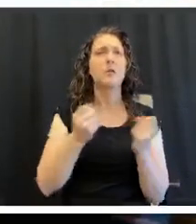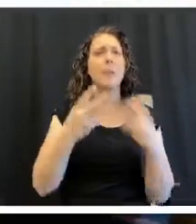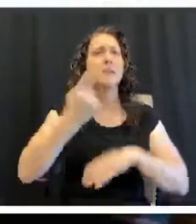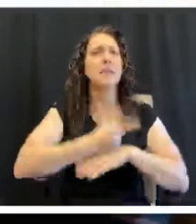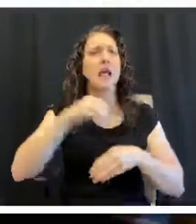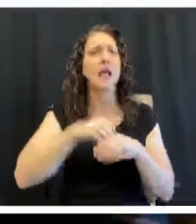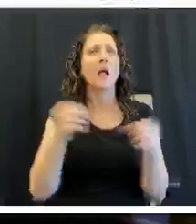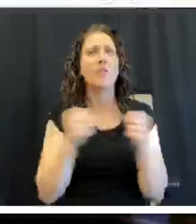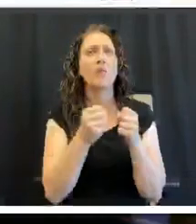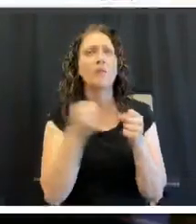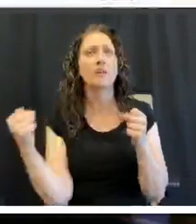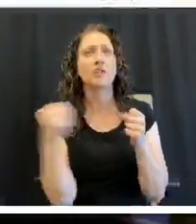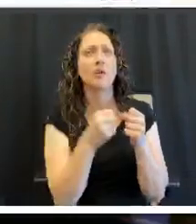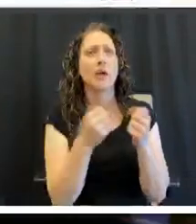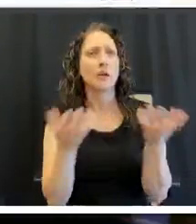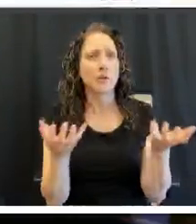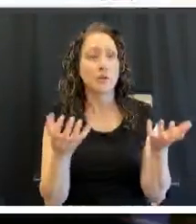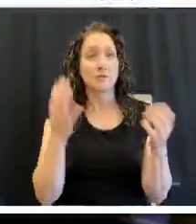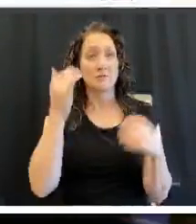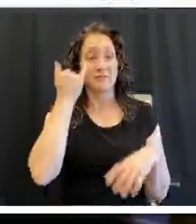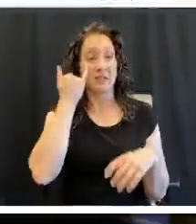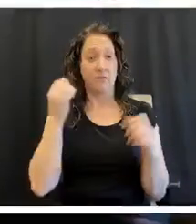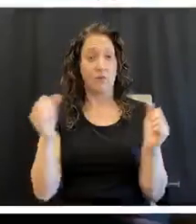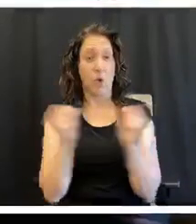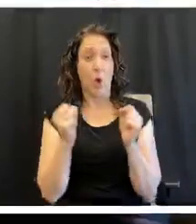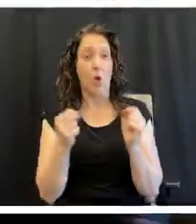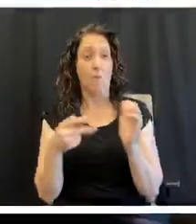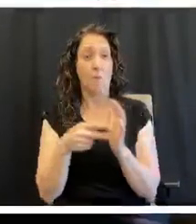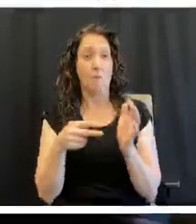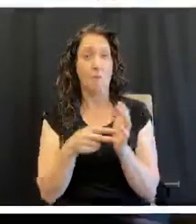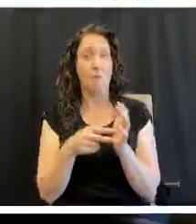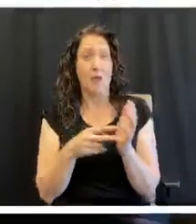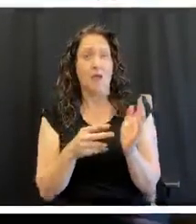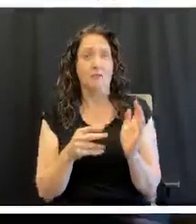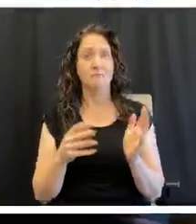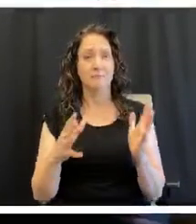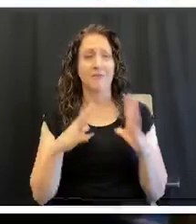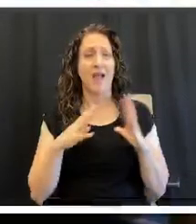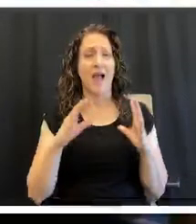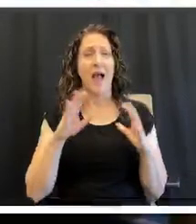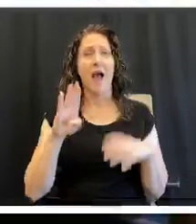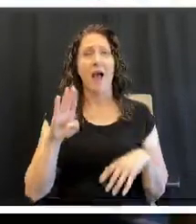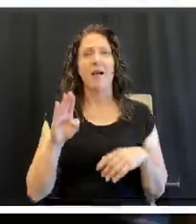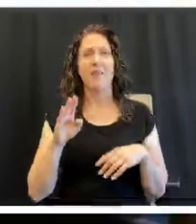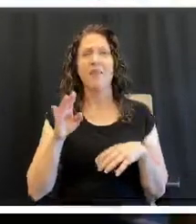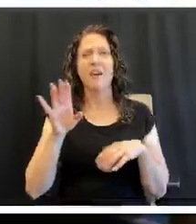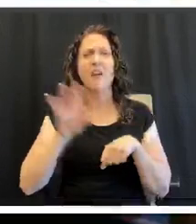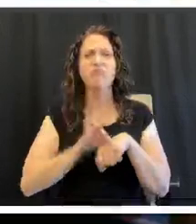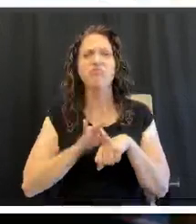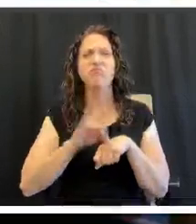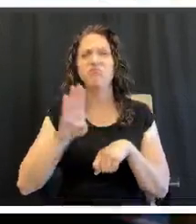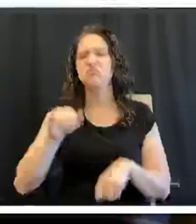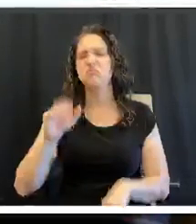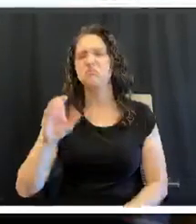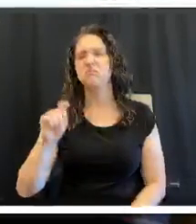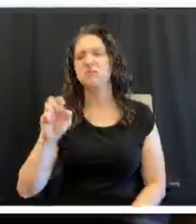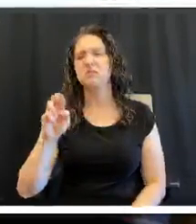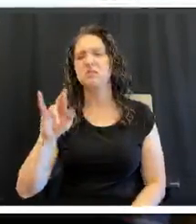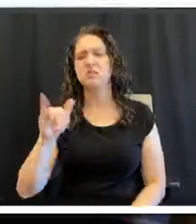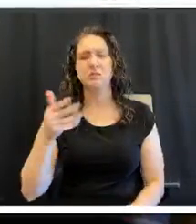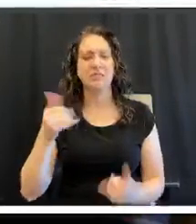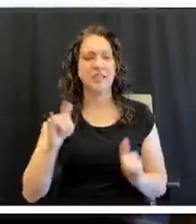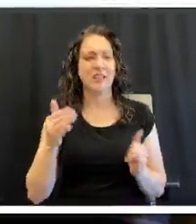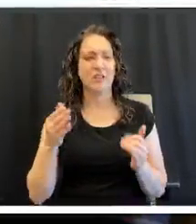Just because it's cold when you take it out of the refrigerator, doesn't mean that you've stopped and killed all the bacteria because you left it out a couple of hours